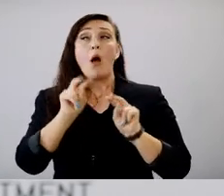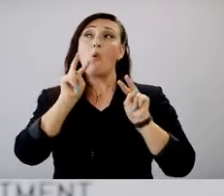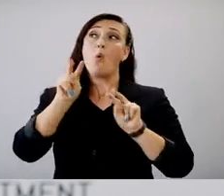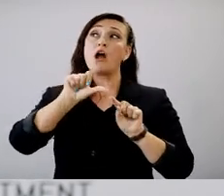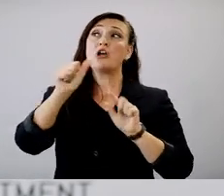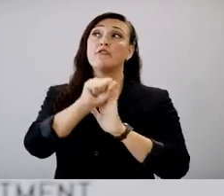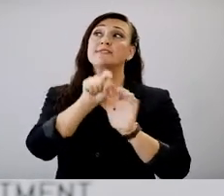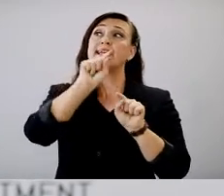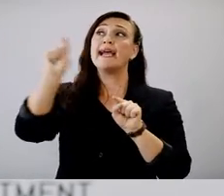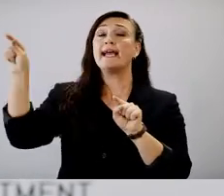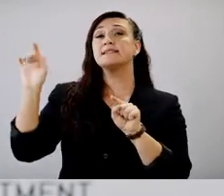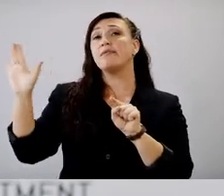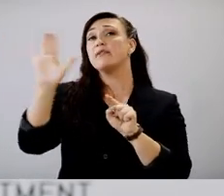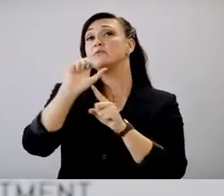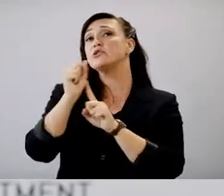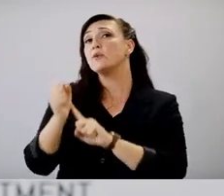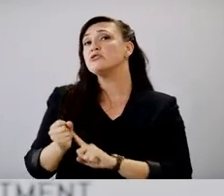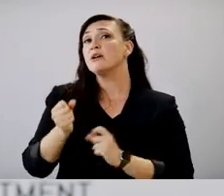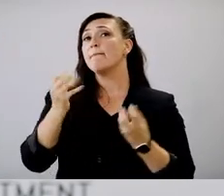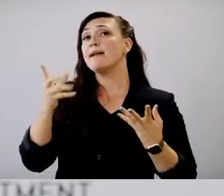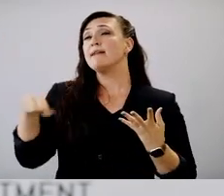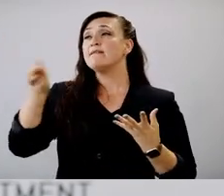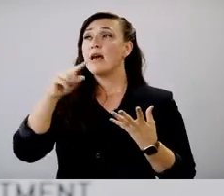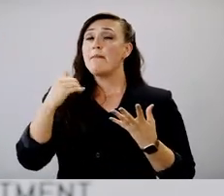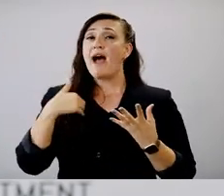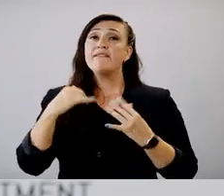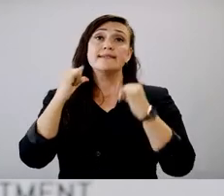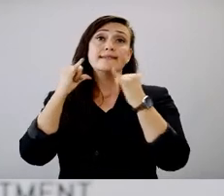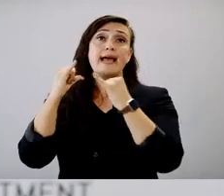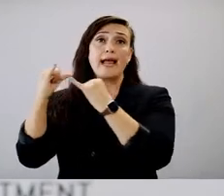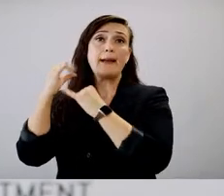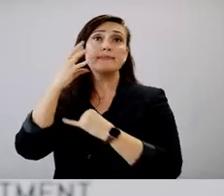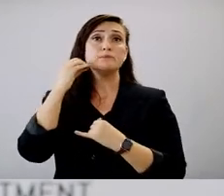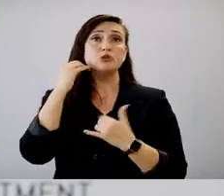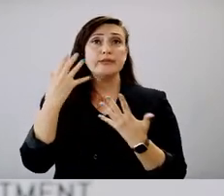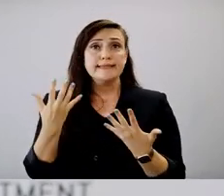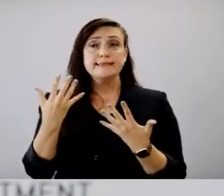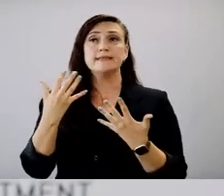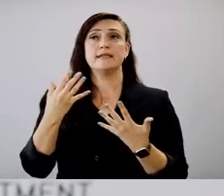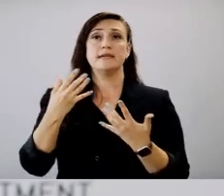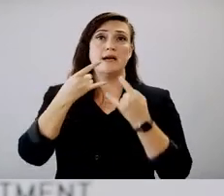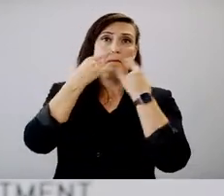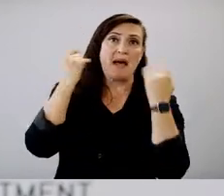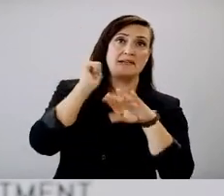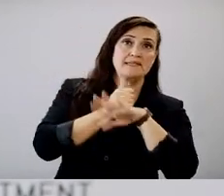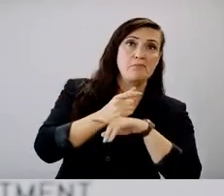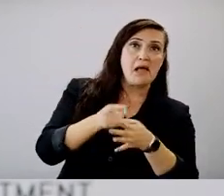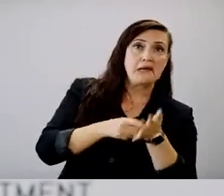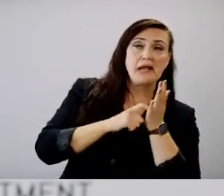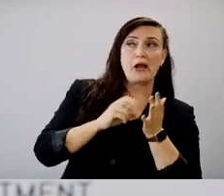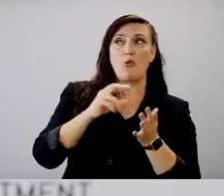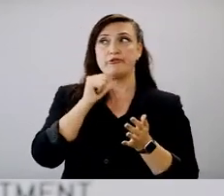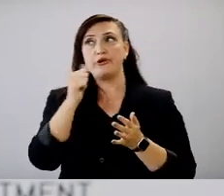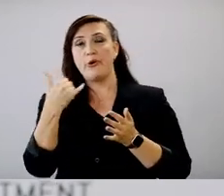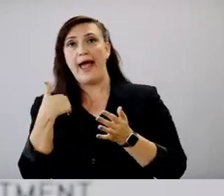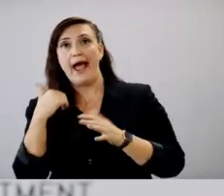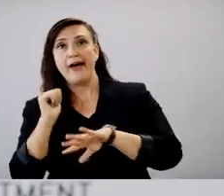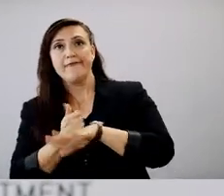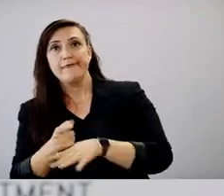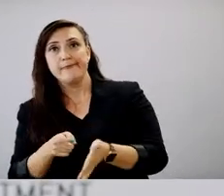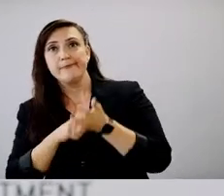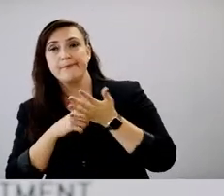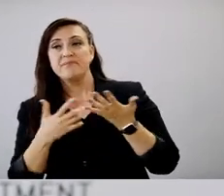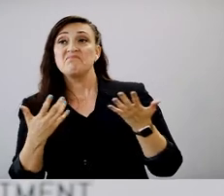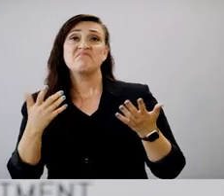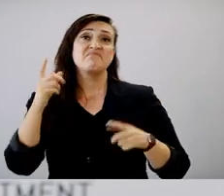states and a lot of the states are experiencing the same thing that we are, whether they have mask mandates or not. And so, you know, I think